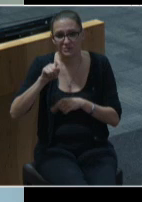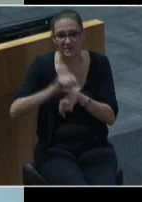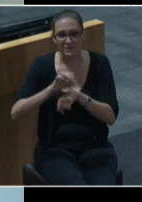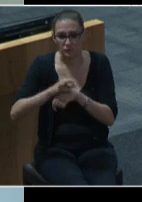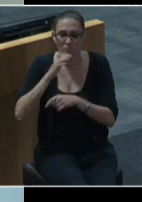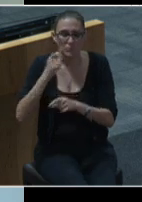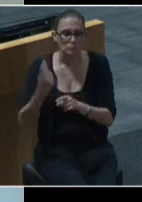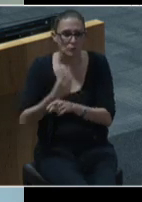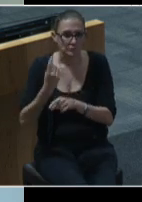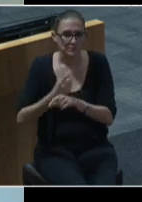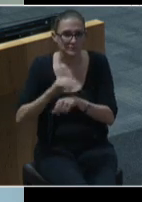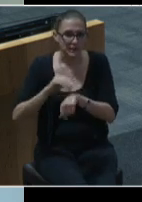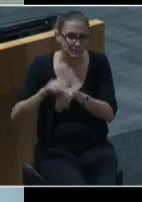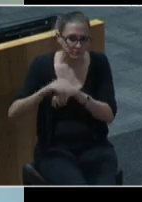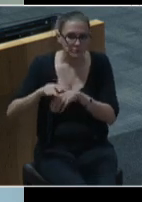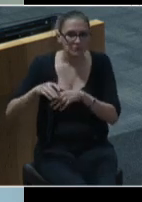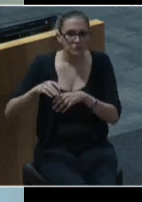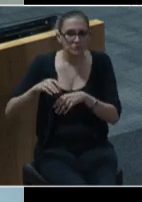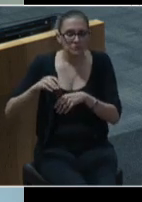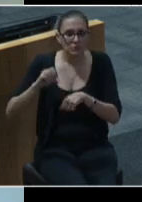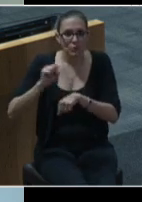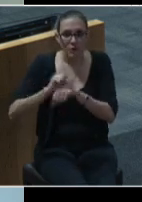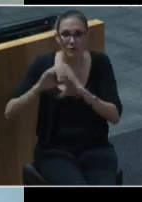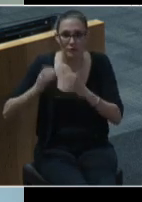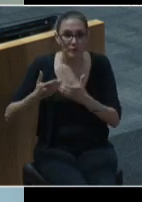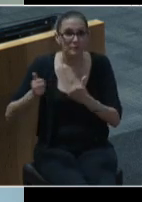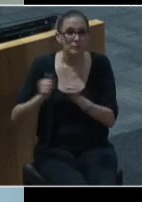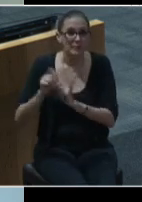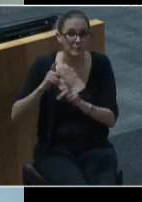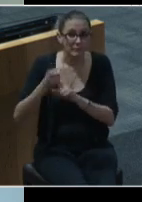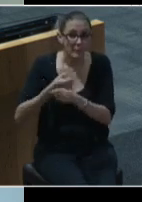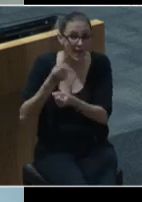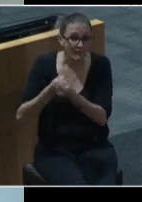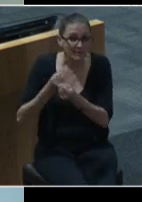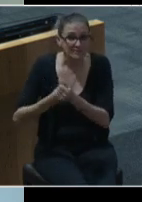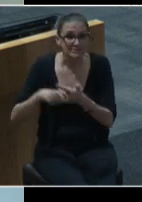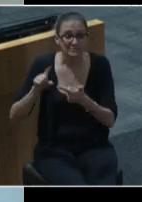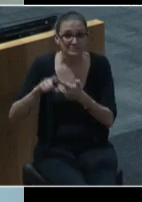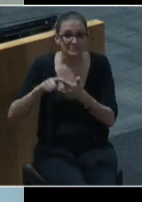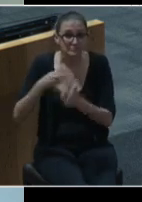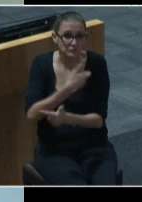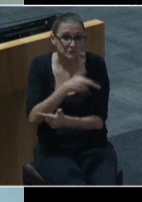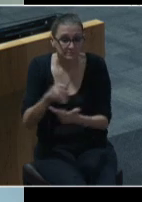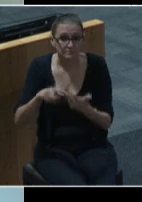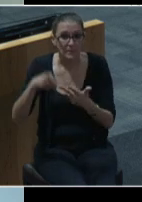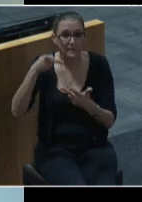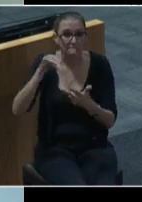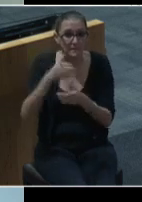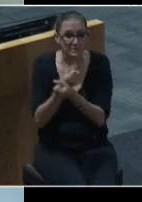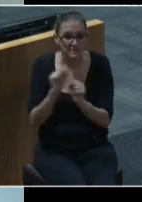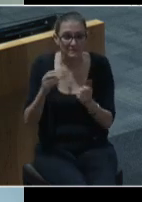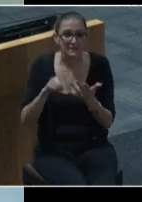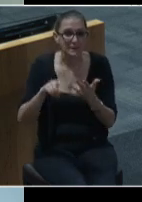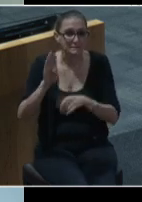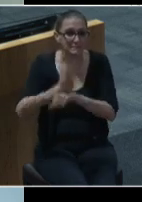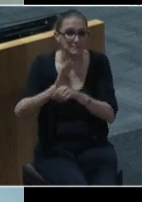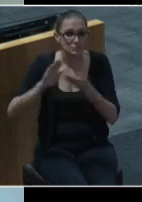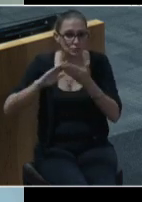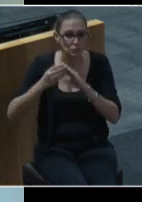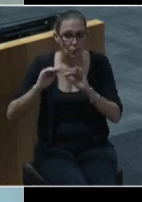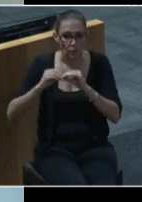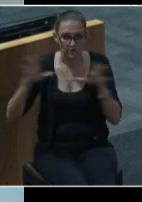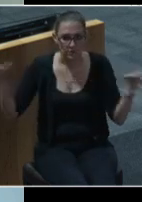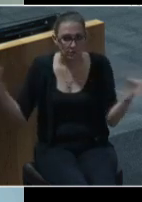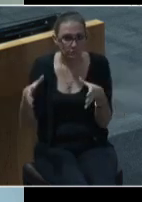advisory working groups composed of representatives from advocacy, faith, public safety, and business community organizations,